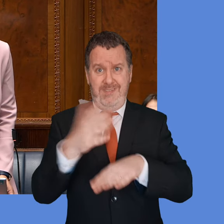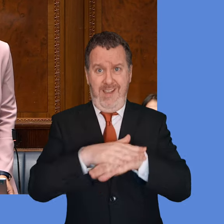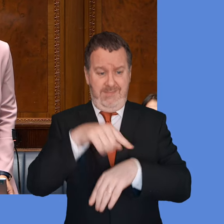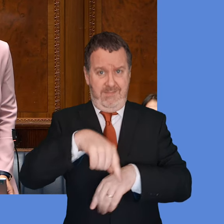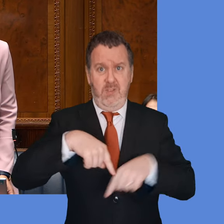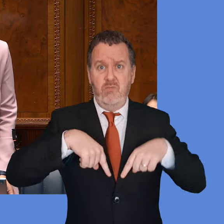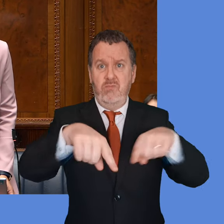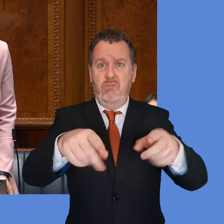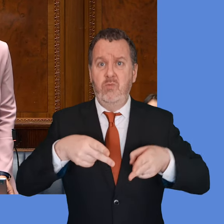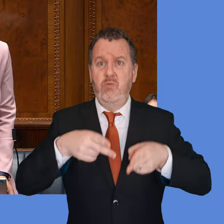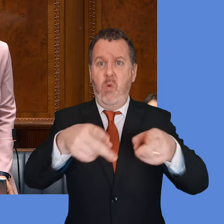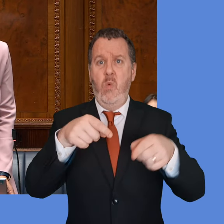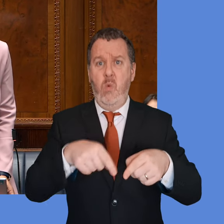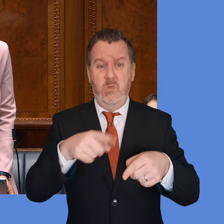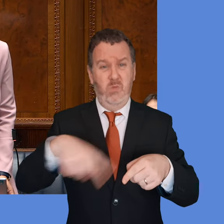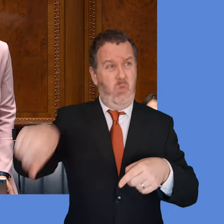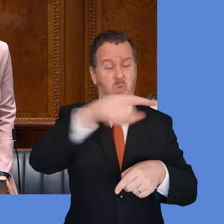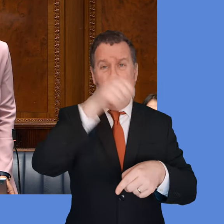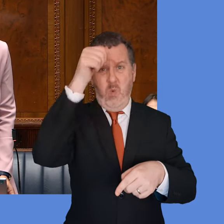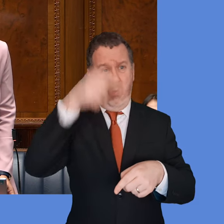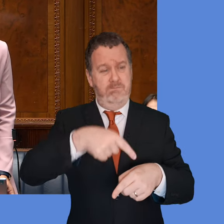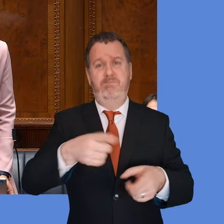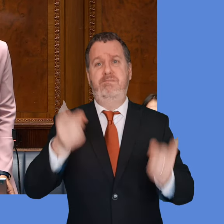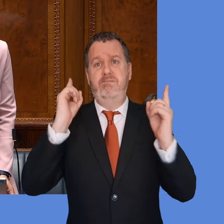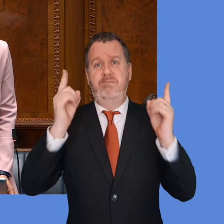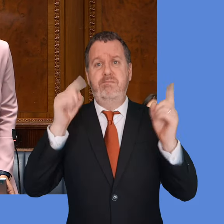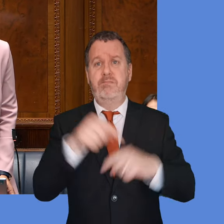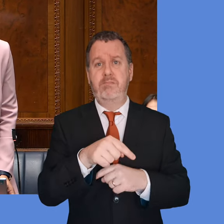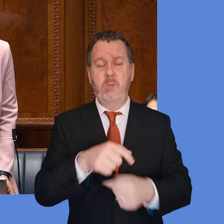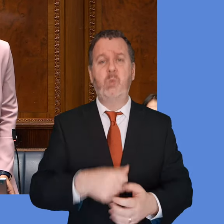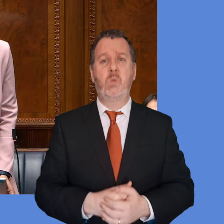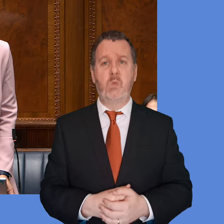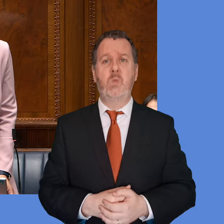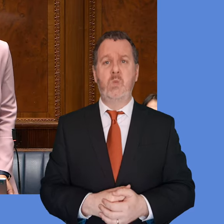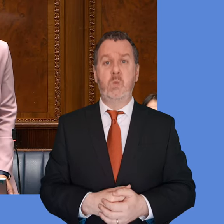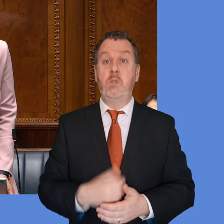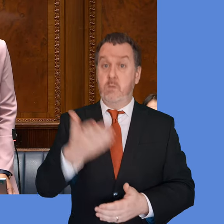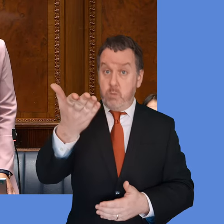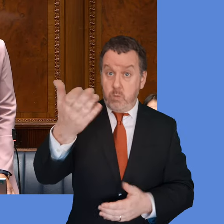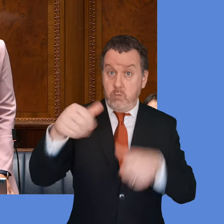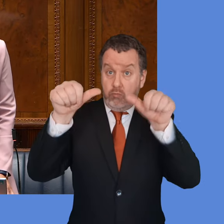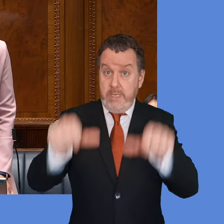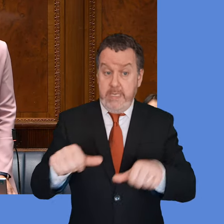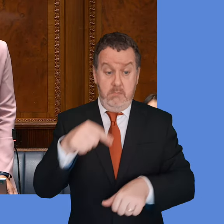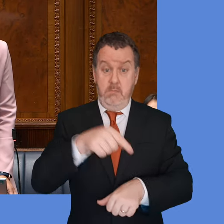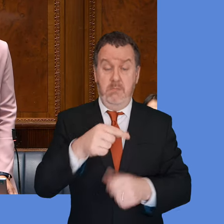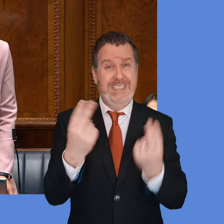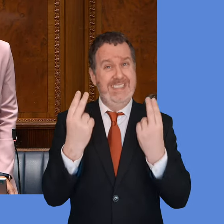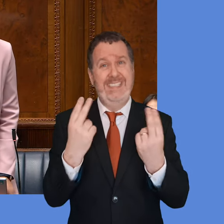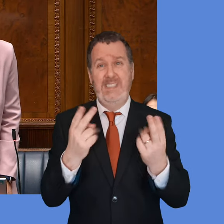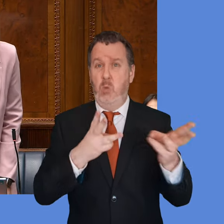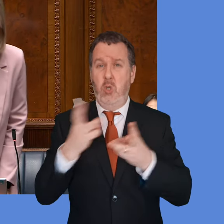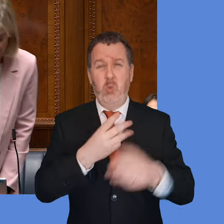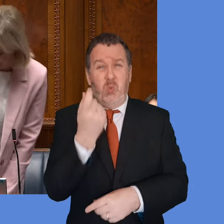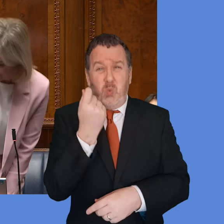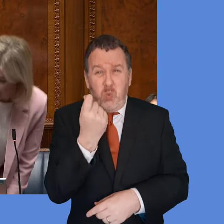users who know the dangers that incurs on using this dangerous road. Does the First Minister agree with me that it works in the work needs